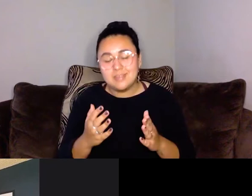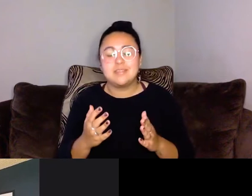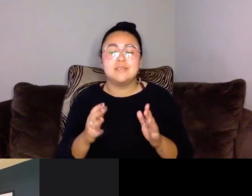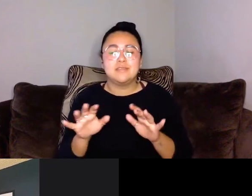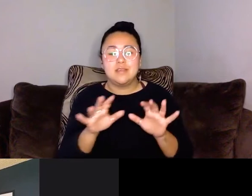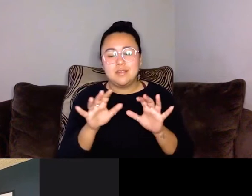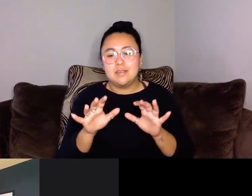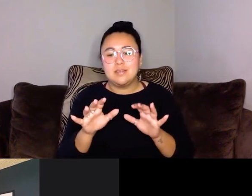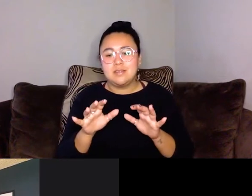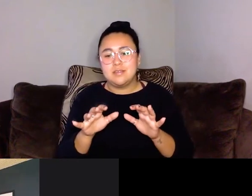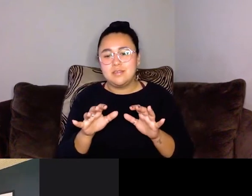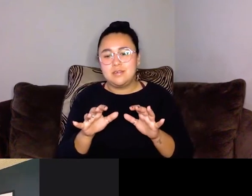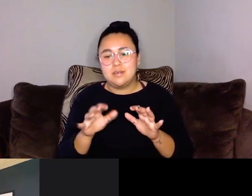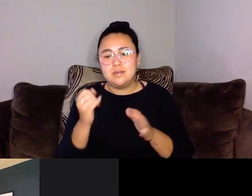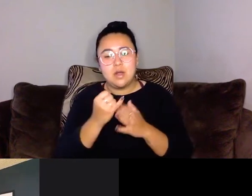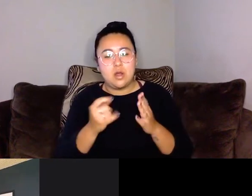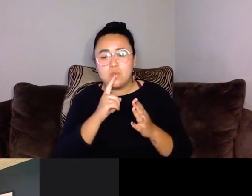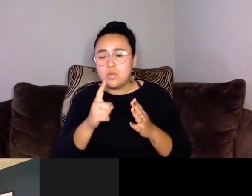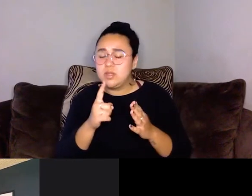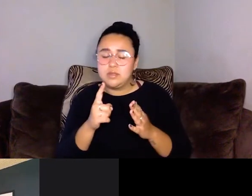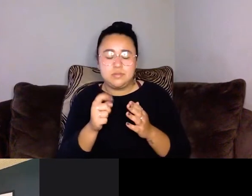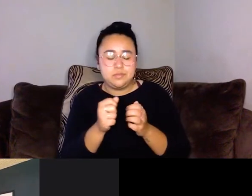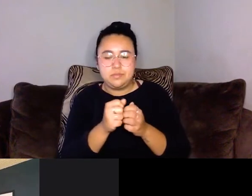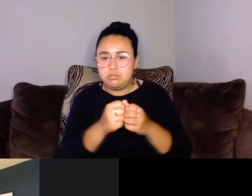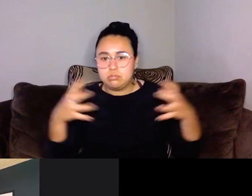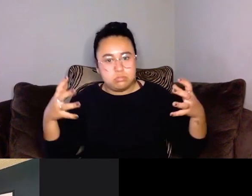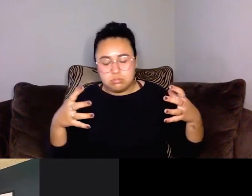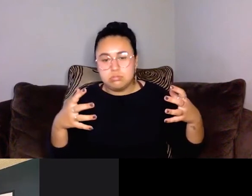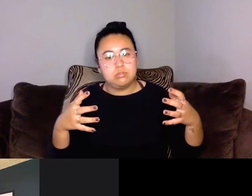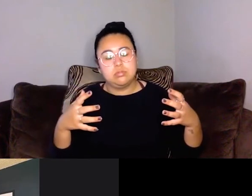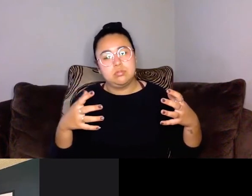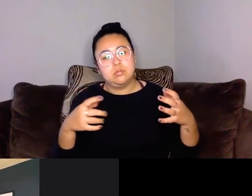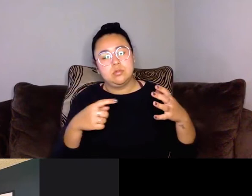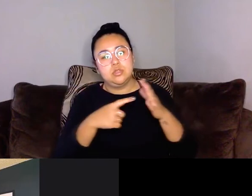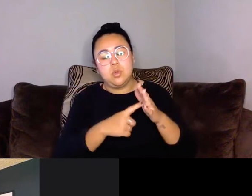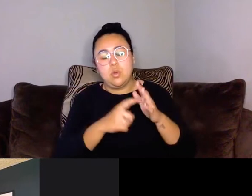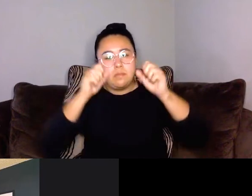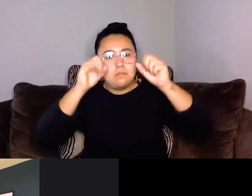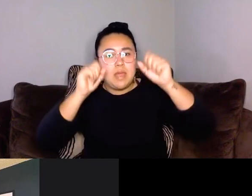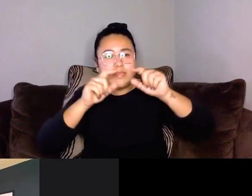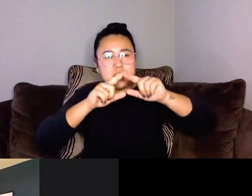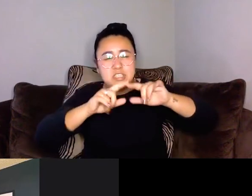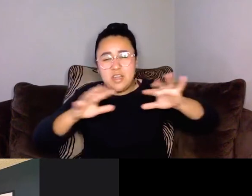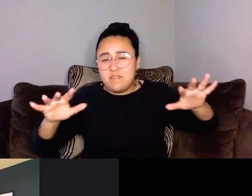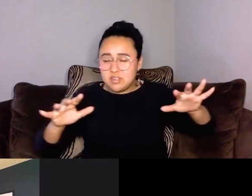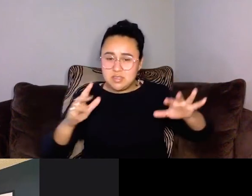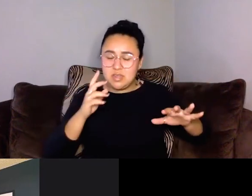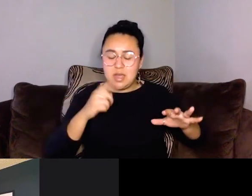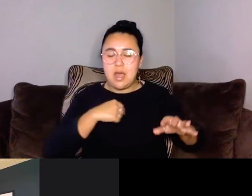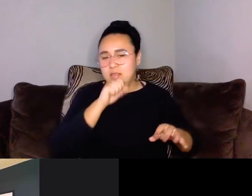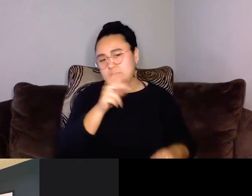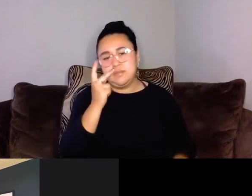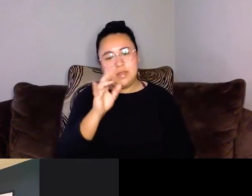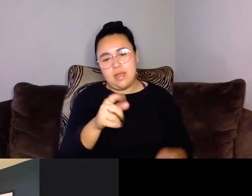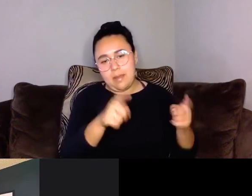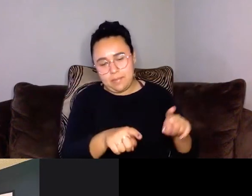the art has really just expanded into some really glorious diversity. I really love seeing that